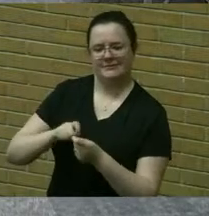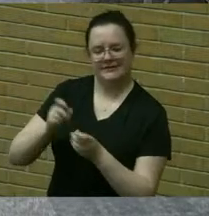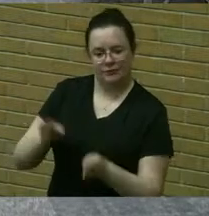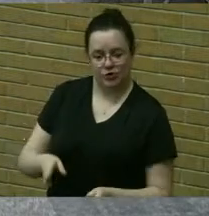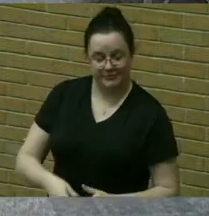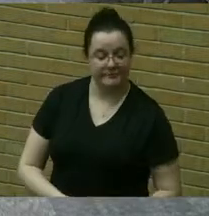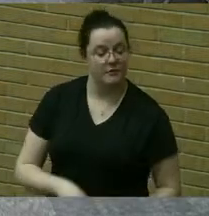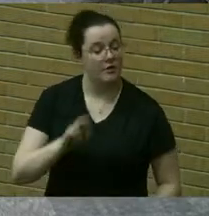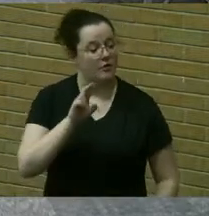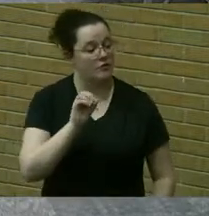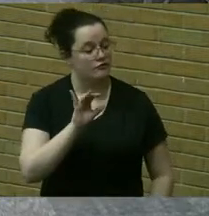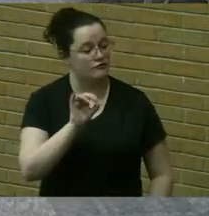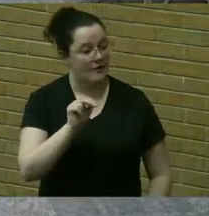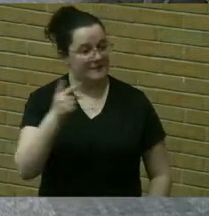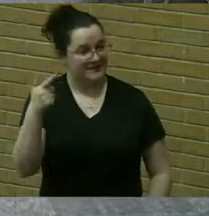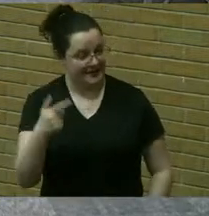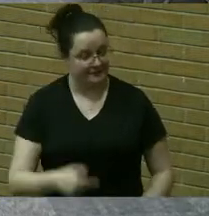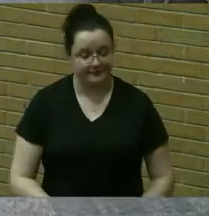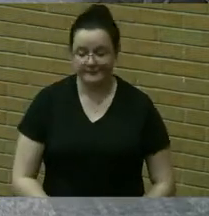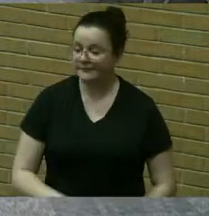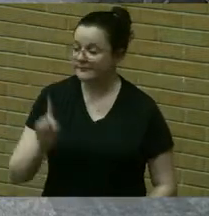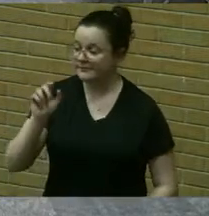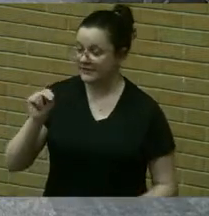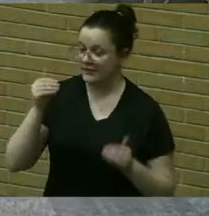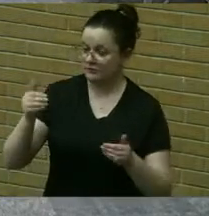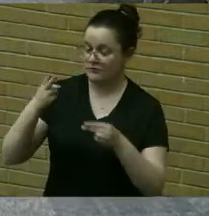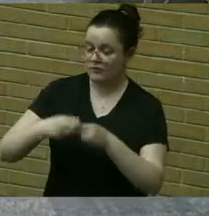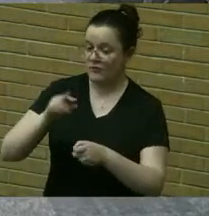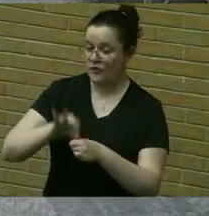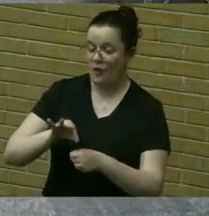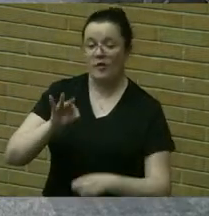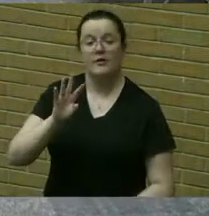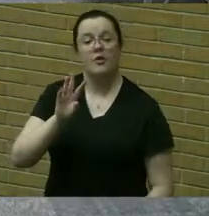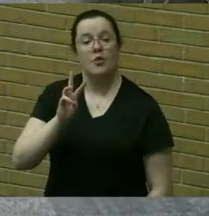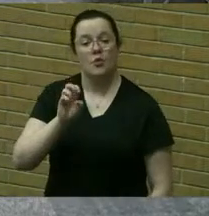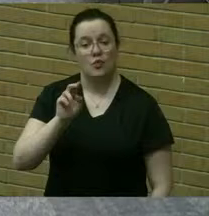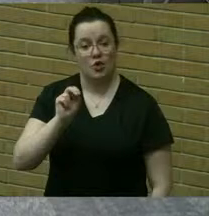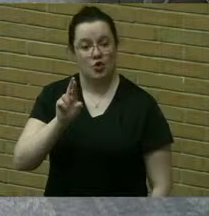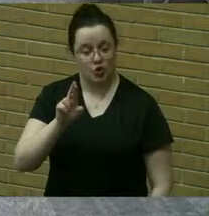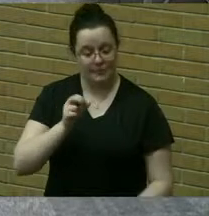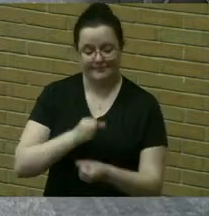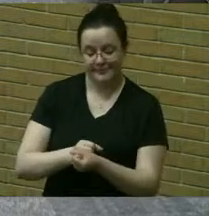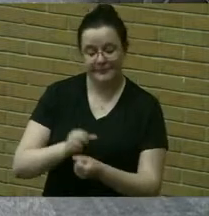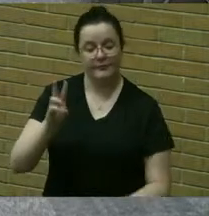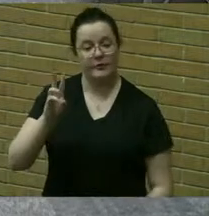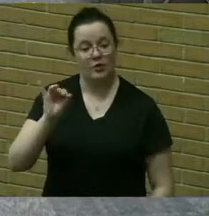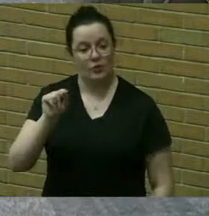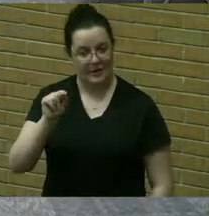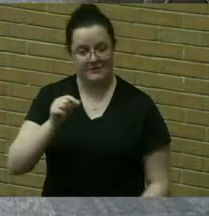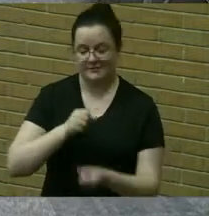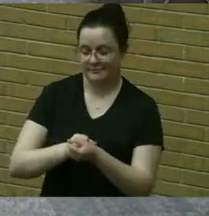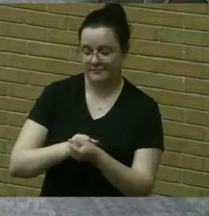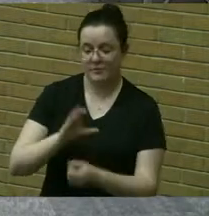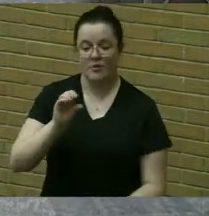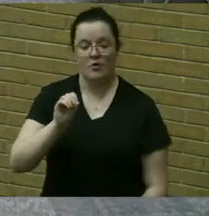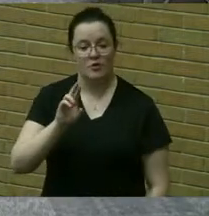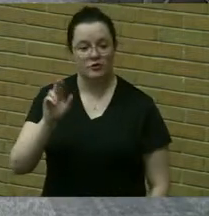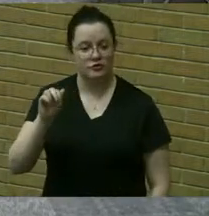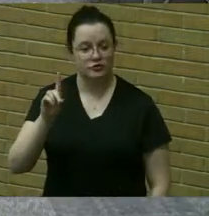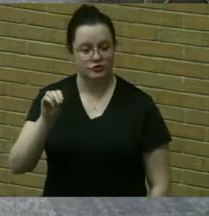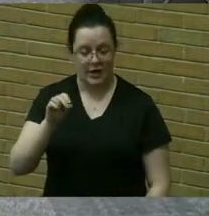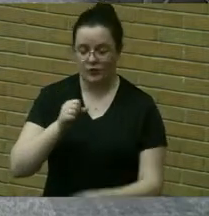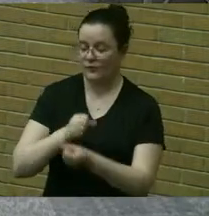uh dan please call the roll councilmember werner aye councilmember wilt aye councilmember corrado